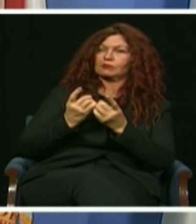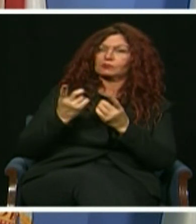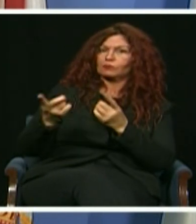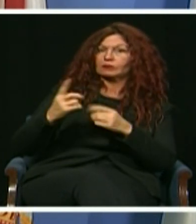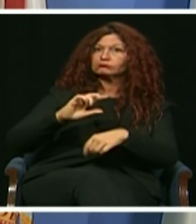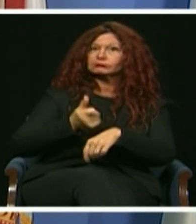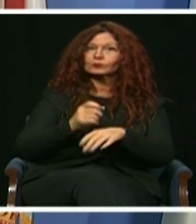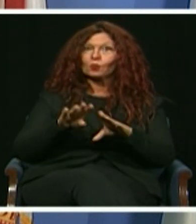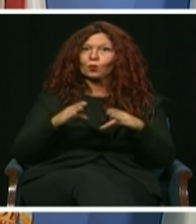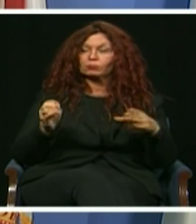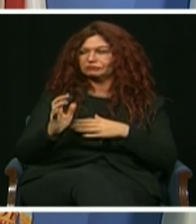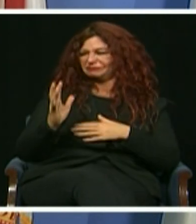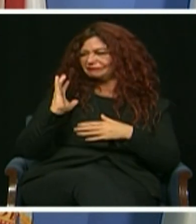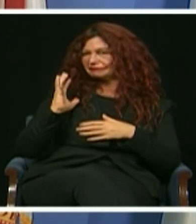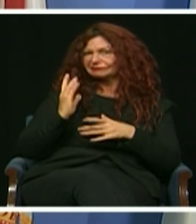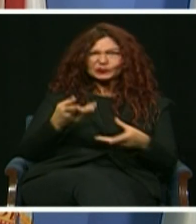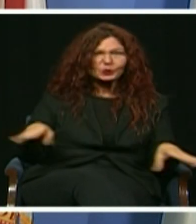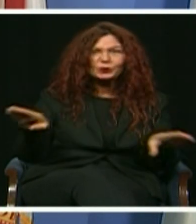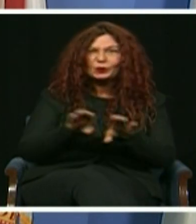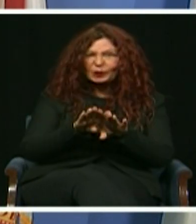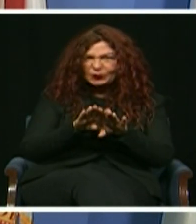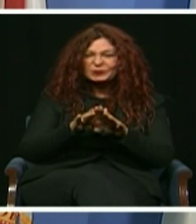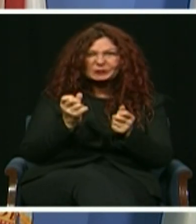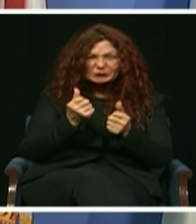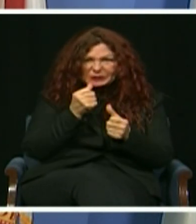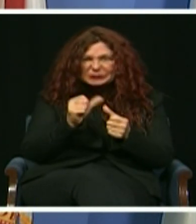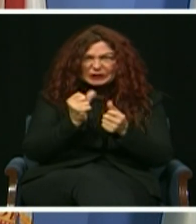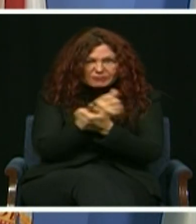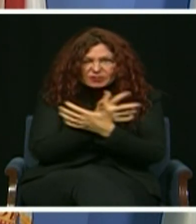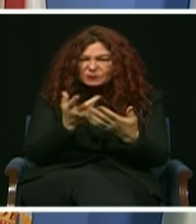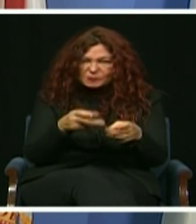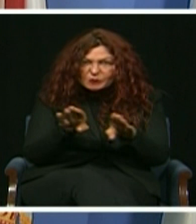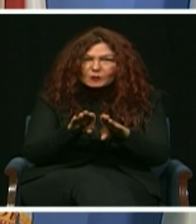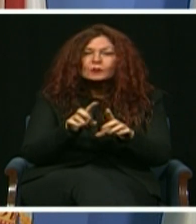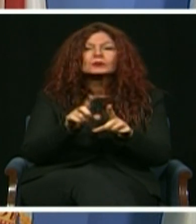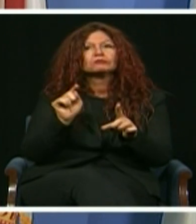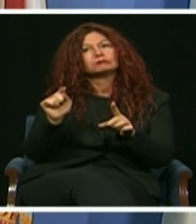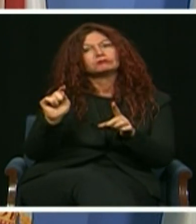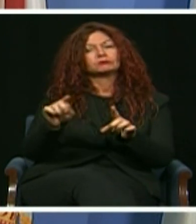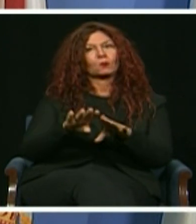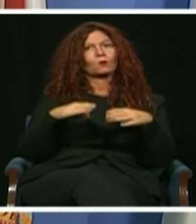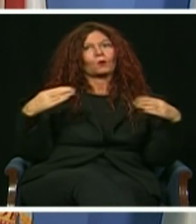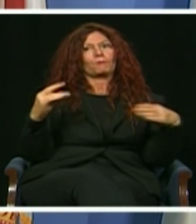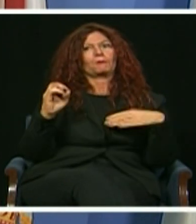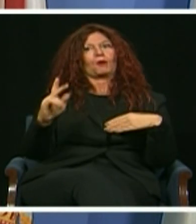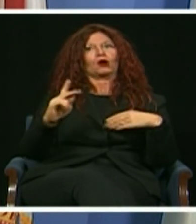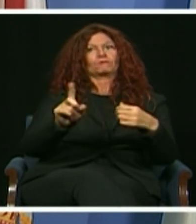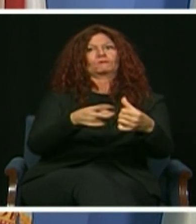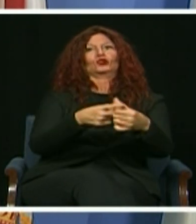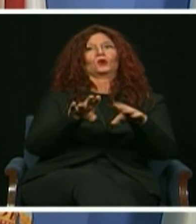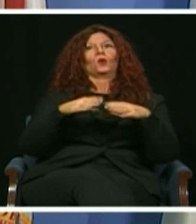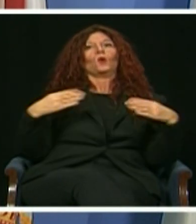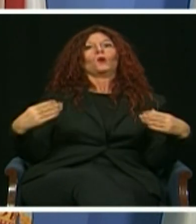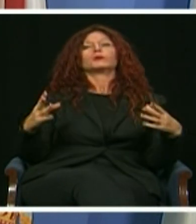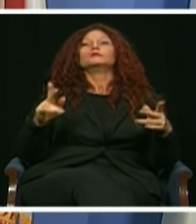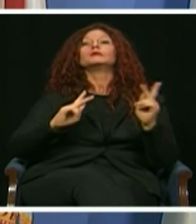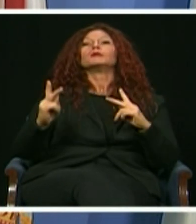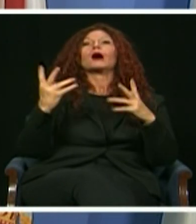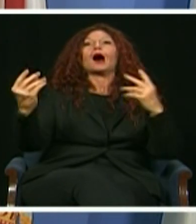especially during the beautiful holiday and winter months. And our road back to full economic recovery